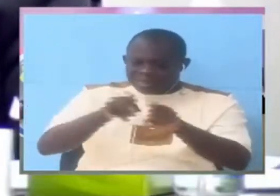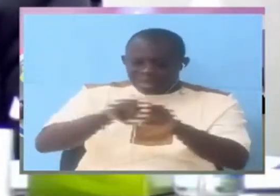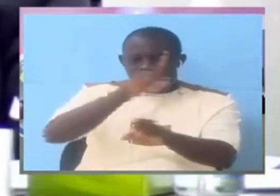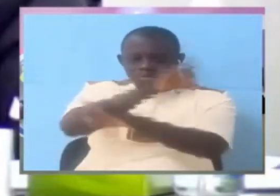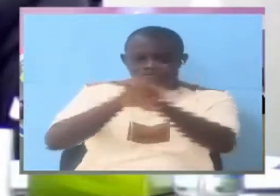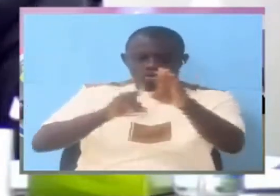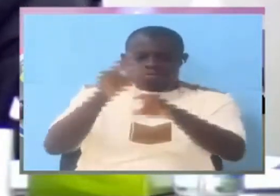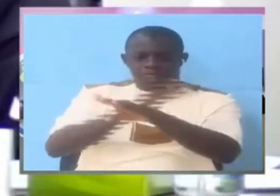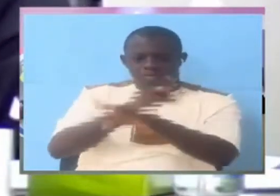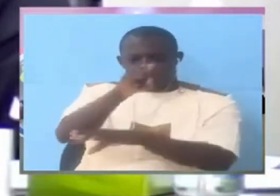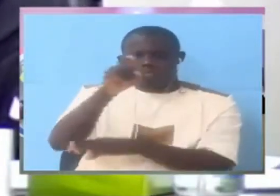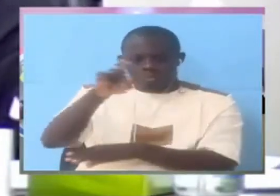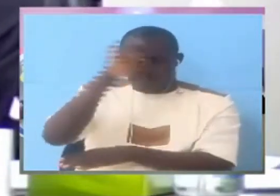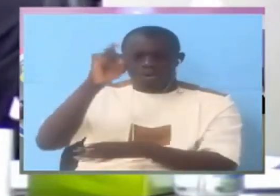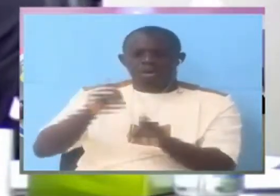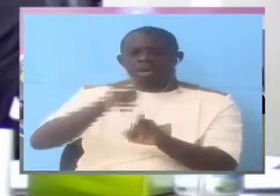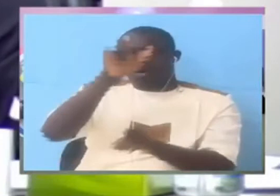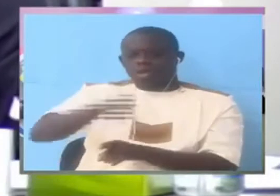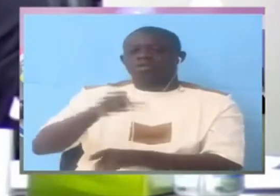person must have had knowledge about you.